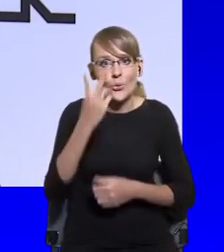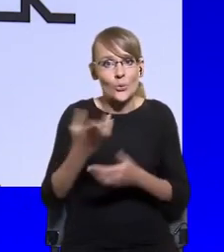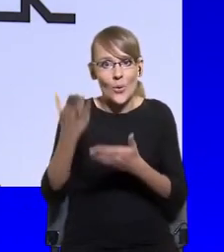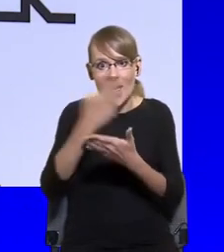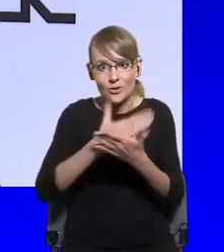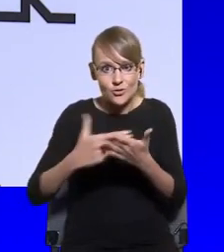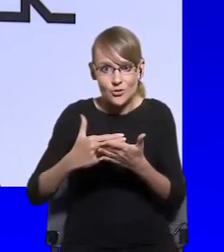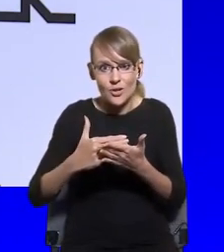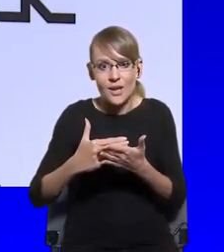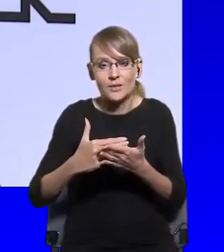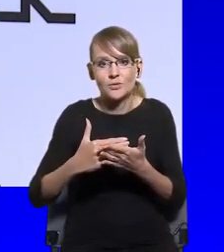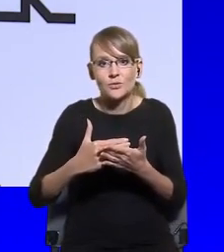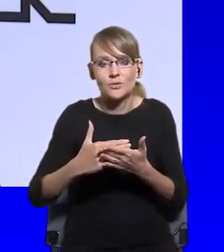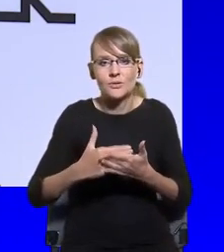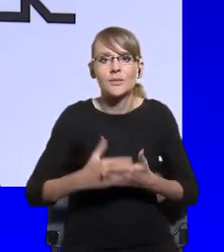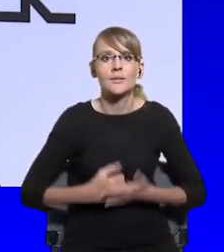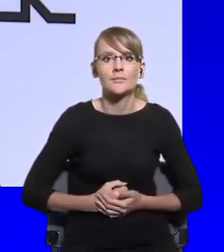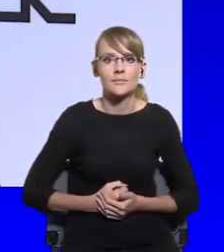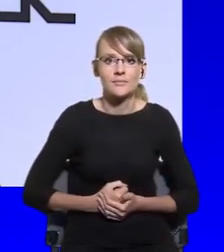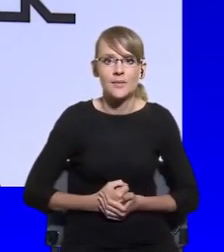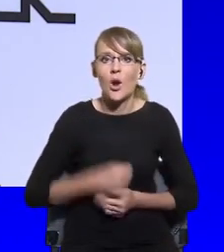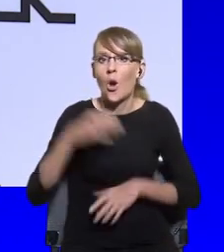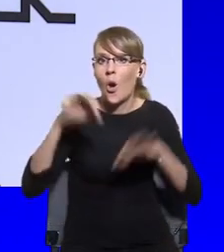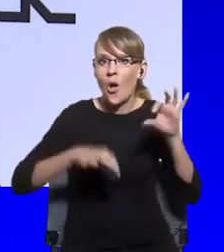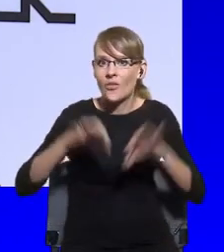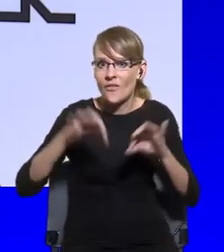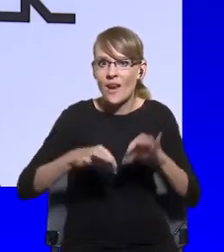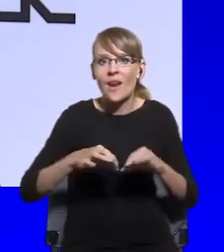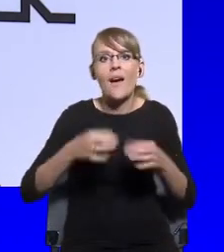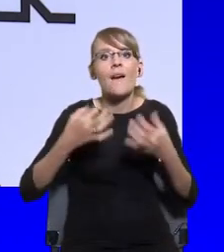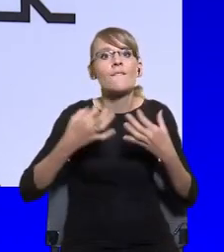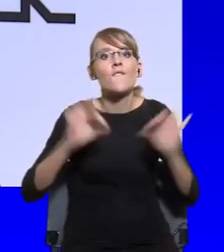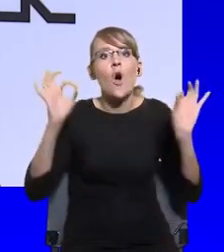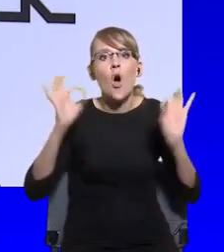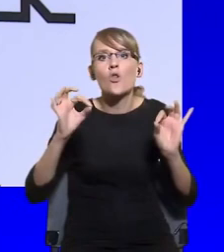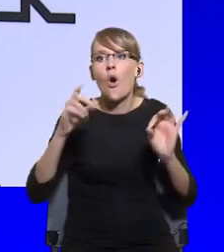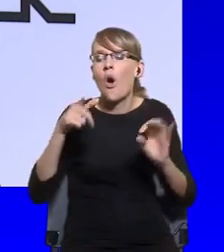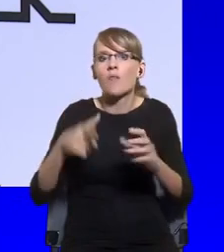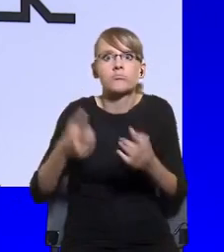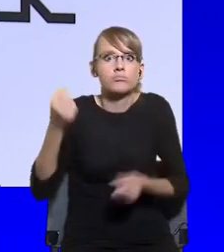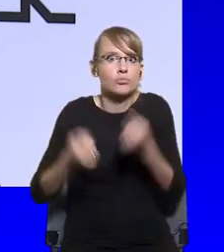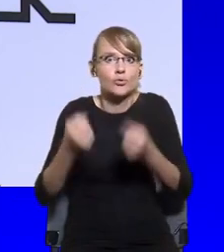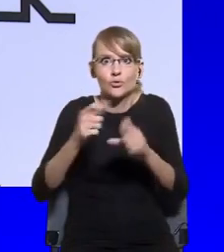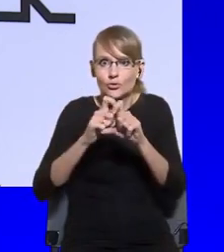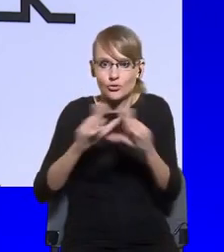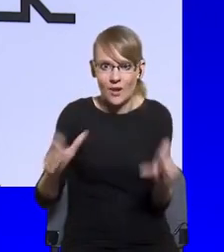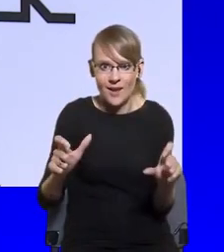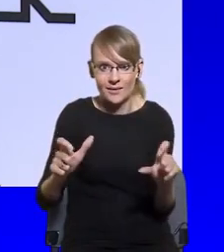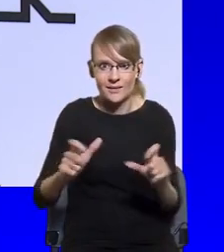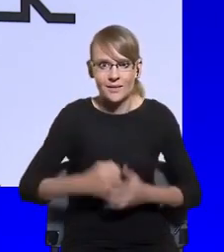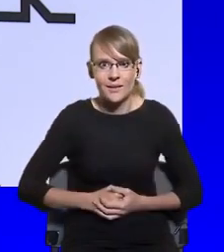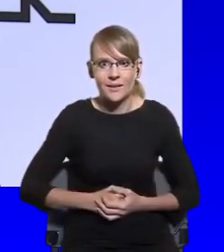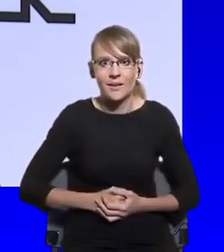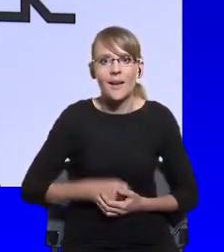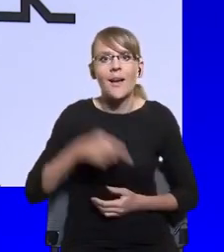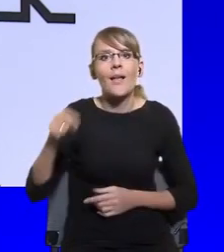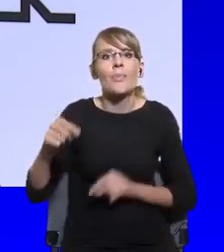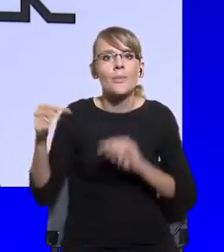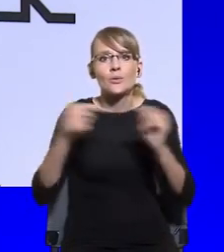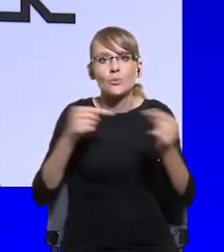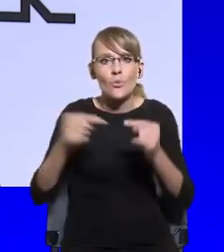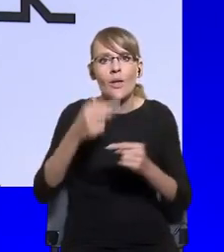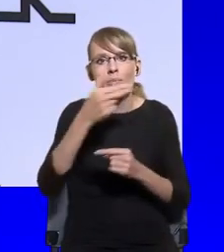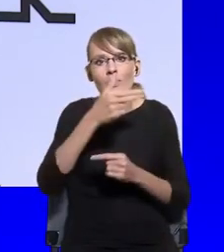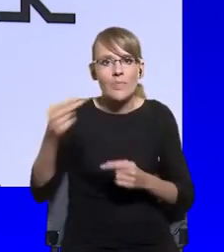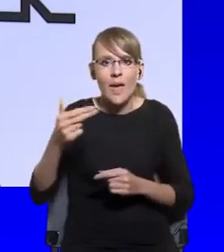freedom in turbulent times, pandemic liberalism and the future panel. Thank you very much. Thank All the